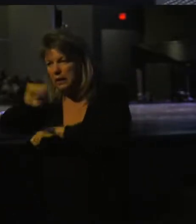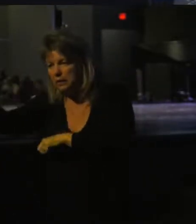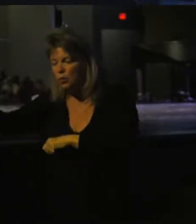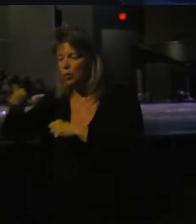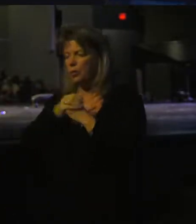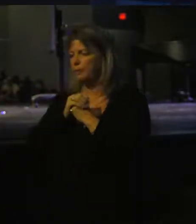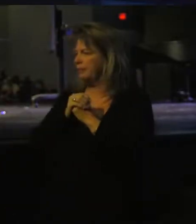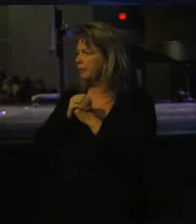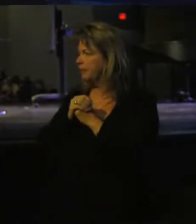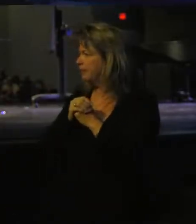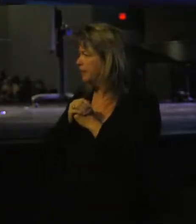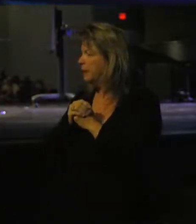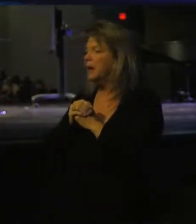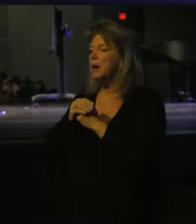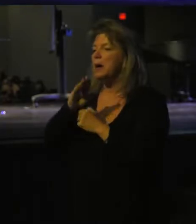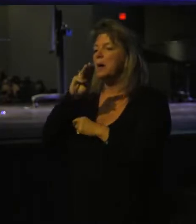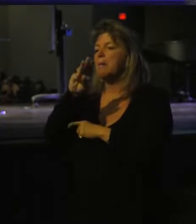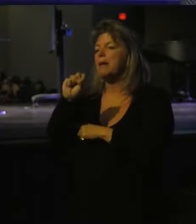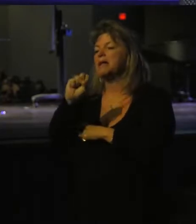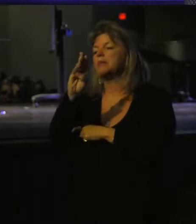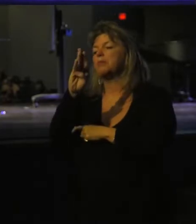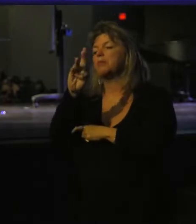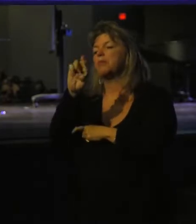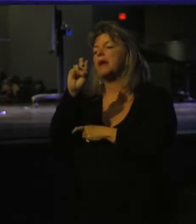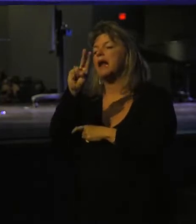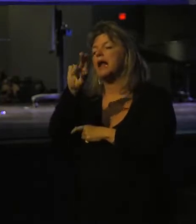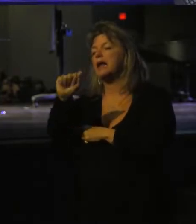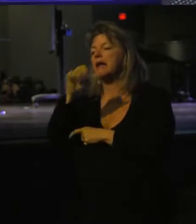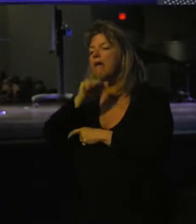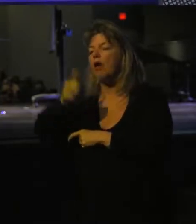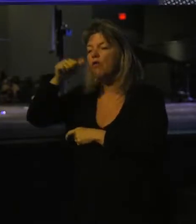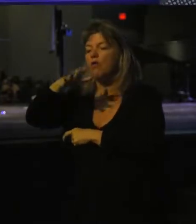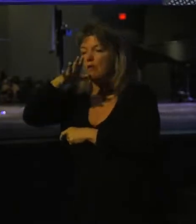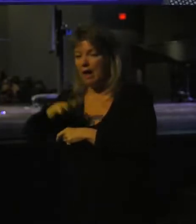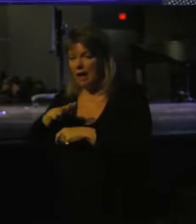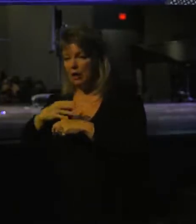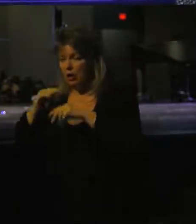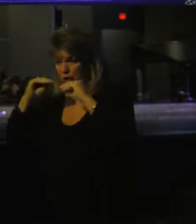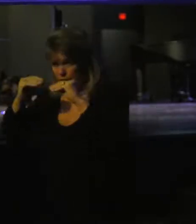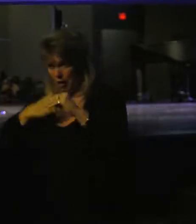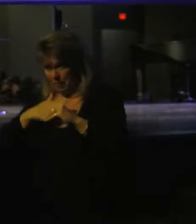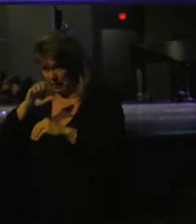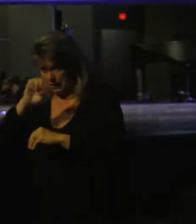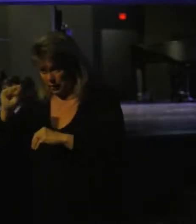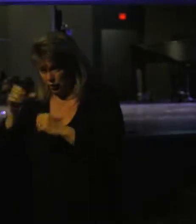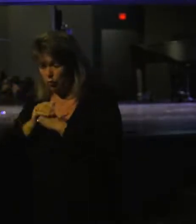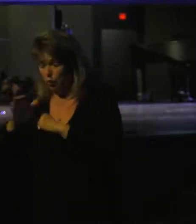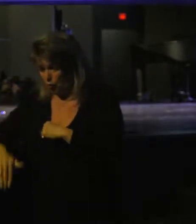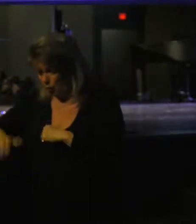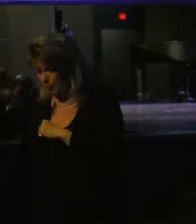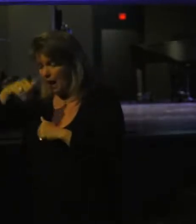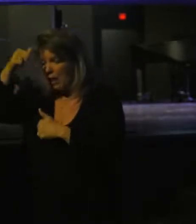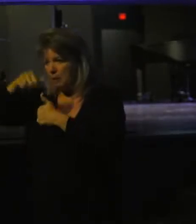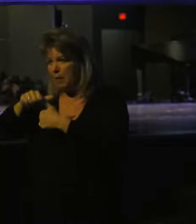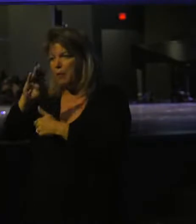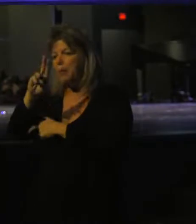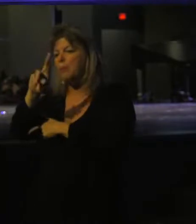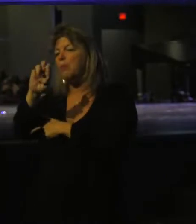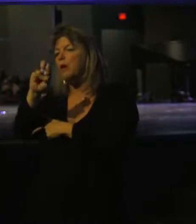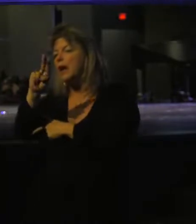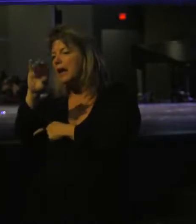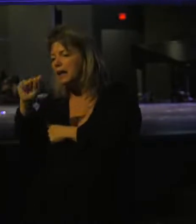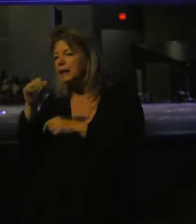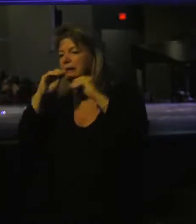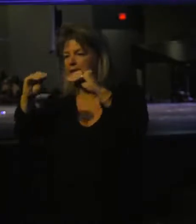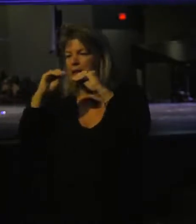school. Miss Brenda, who was an elderly lady, she taught all of my Sunday schools growing up. And I remember Miss Brenda